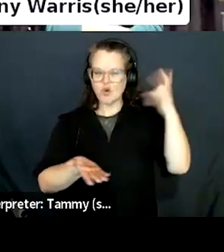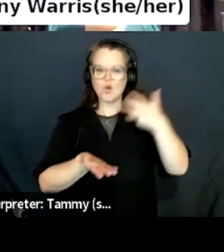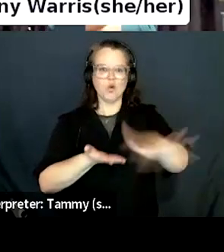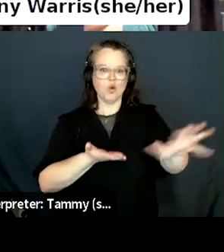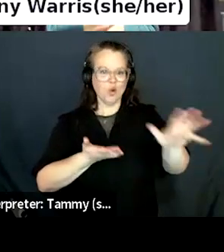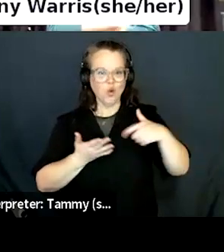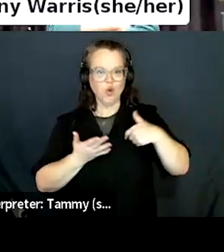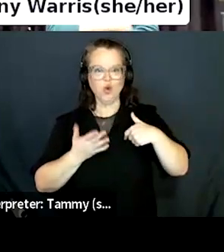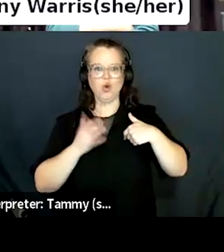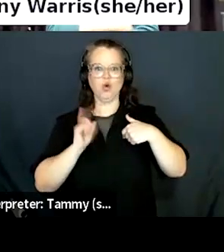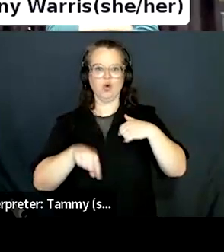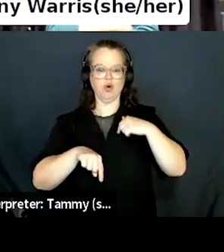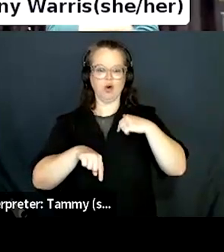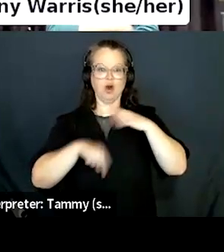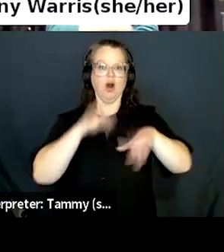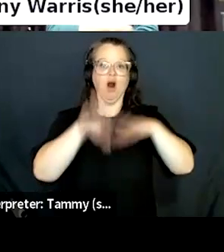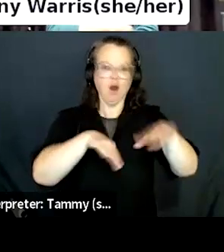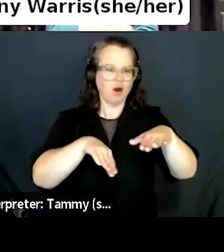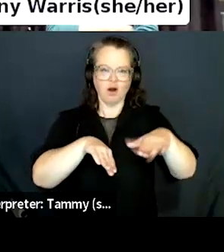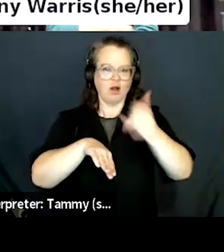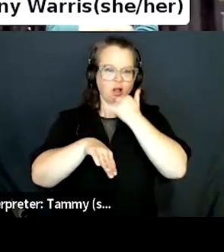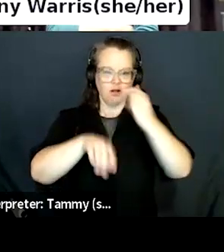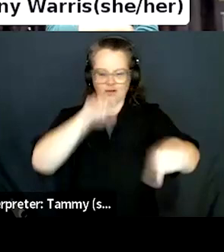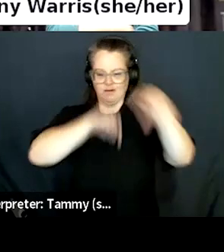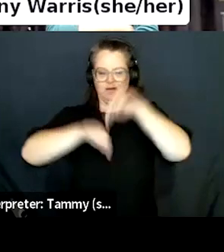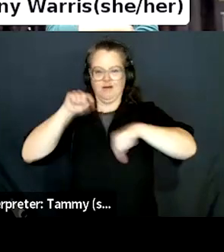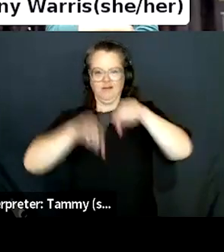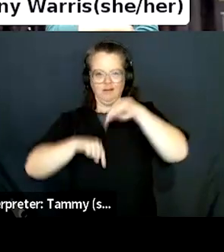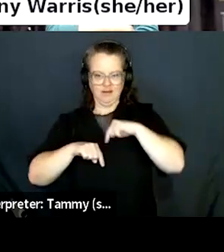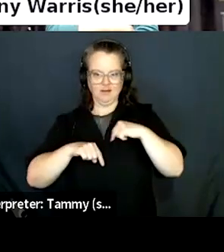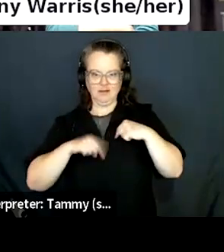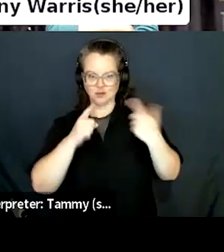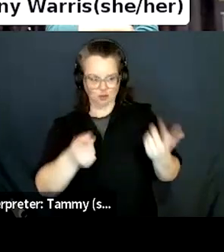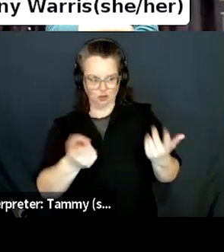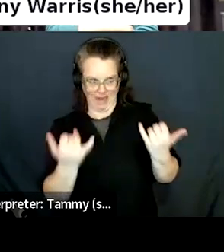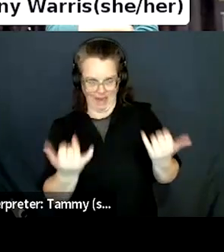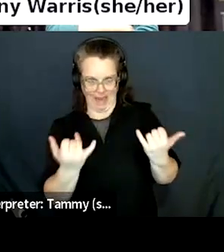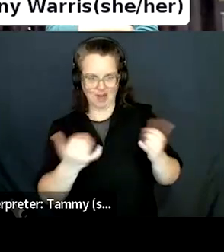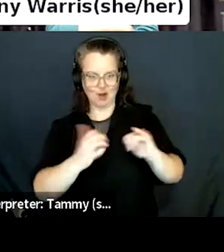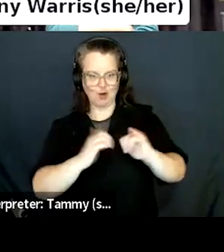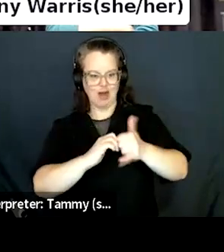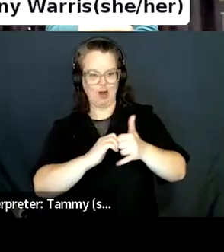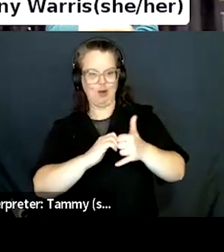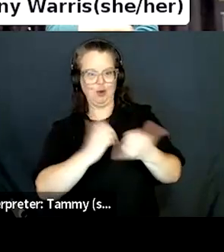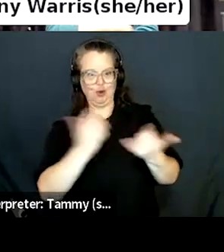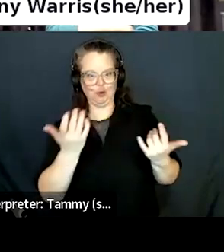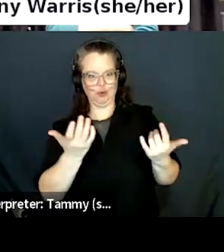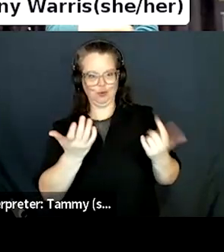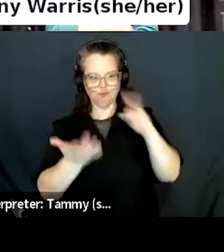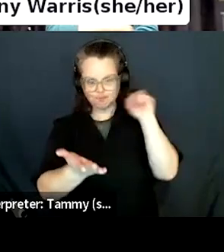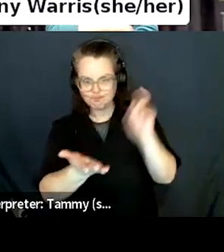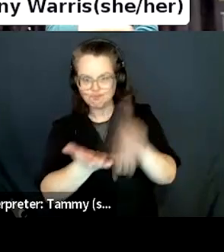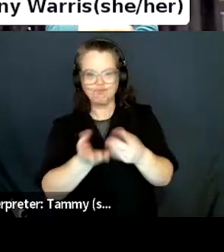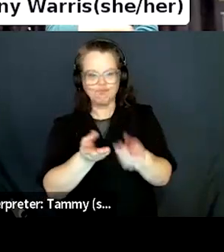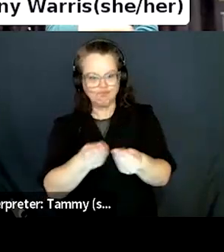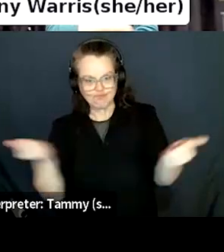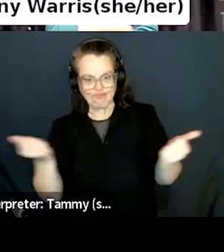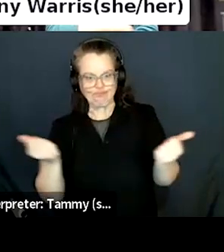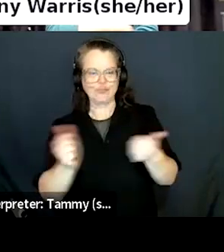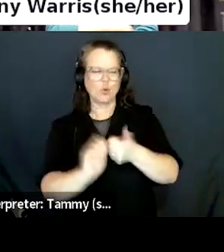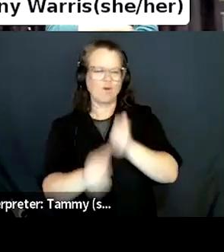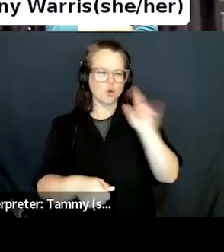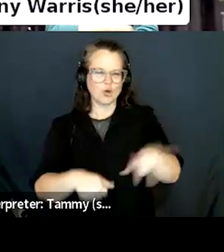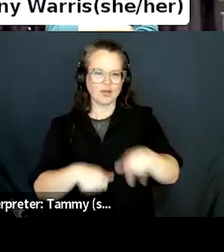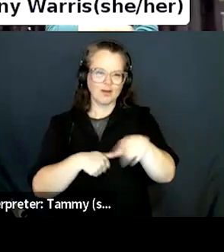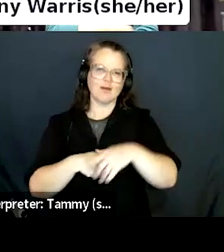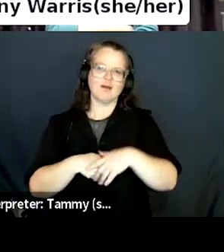distro inefficiencies that I see, um, by dealing with the publishers directly wherever possible. Luckily